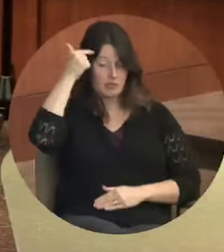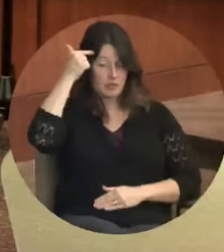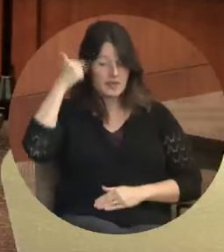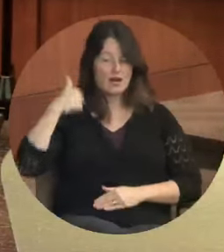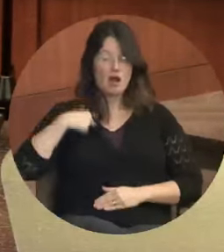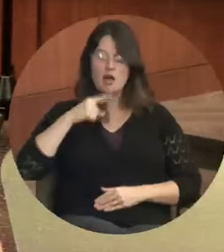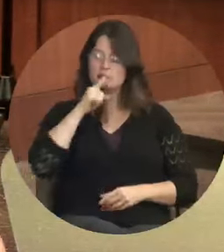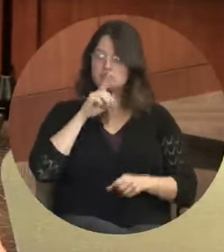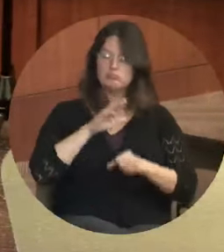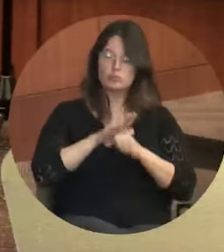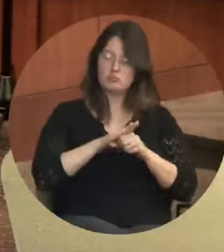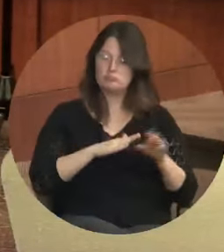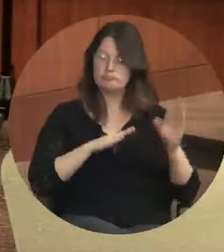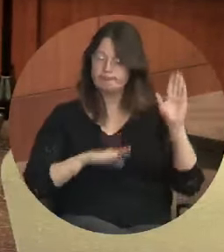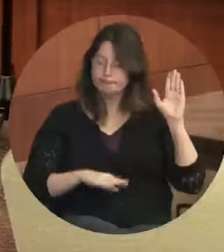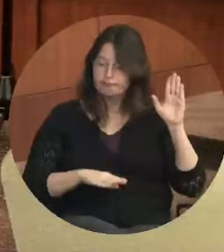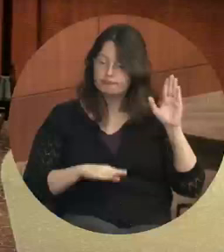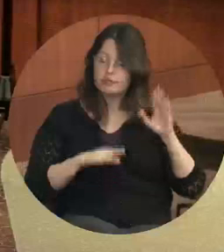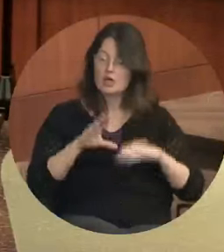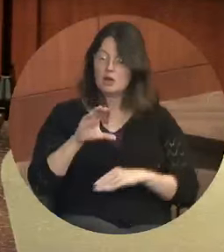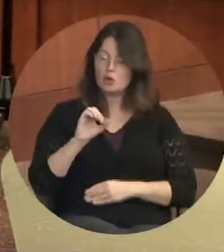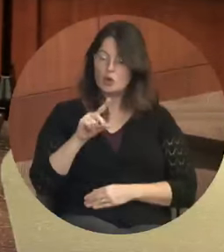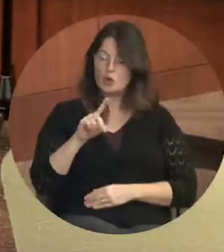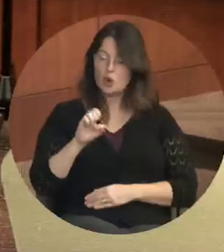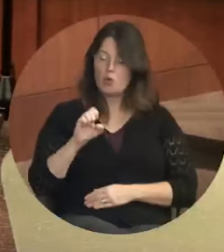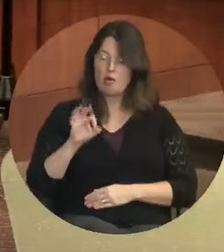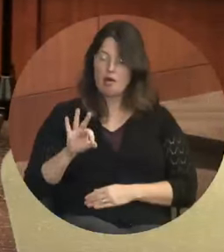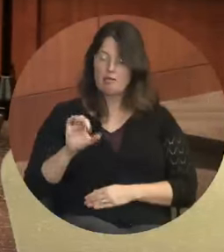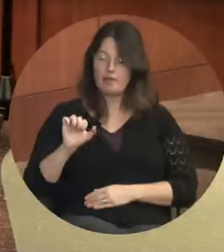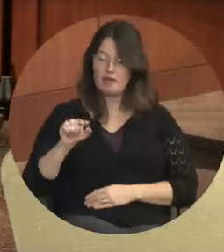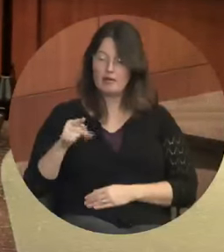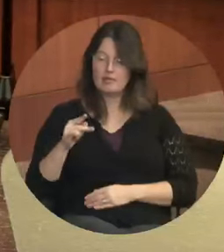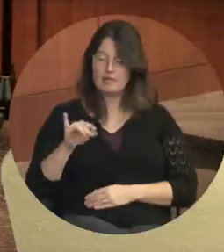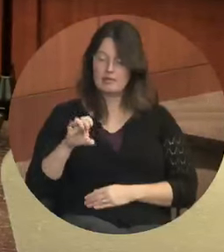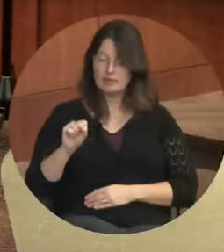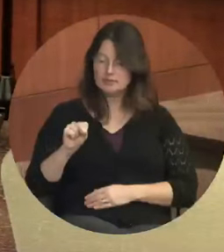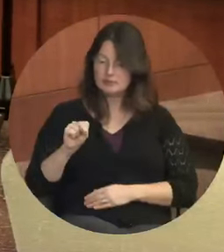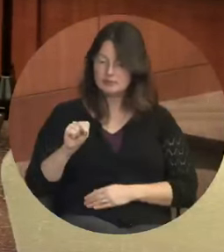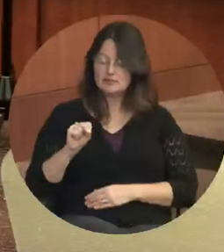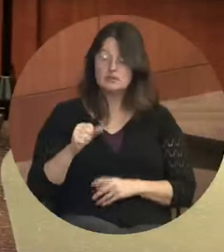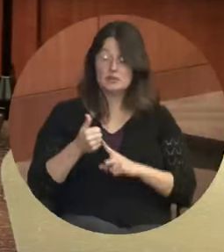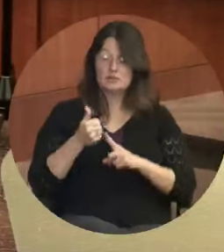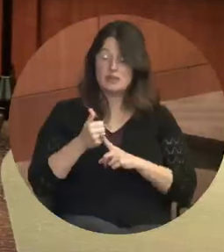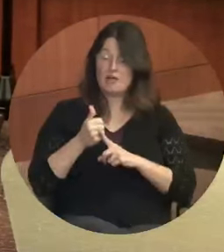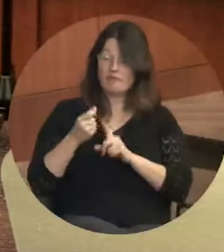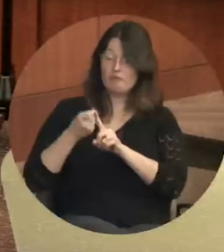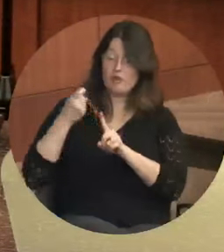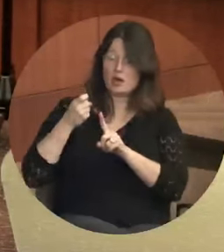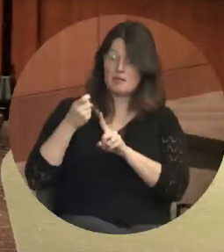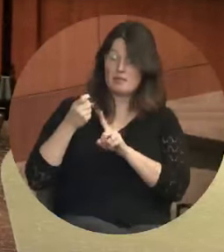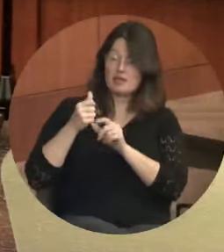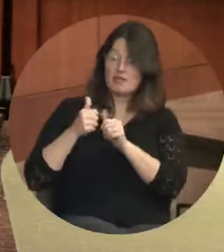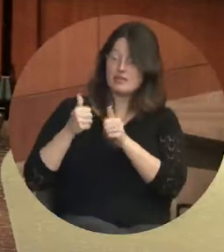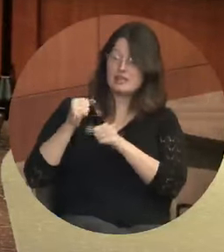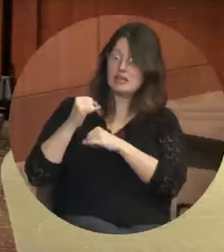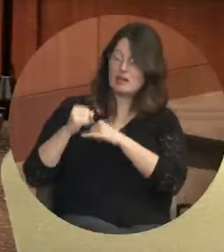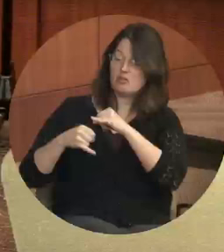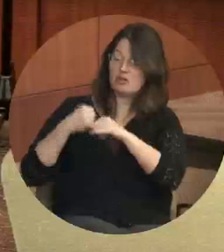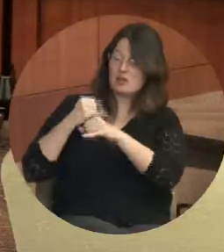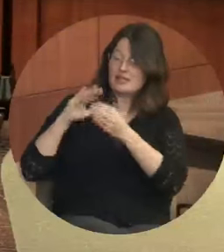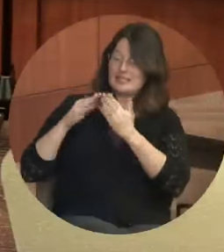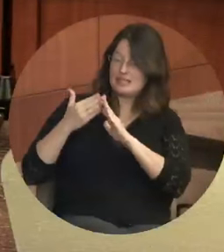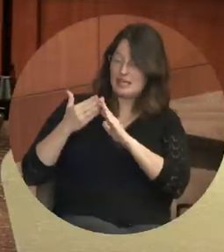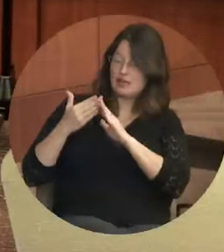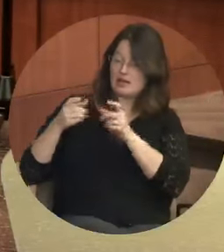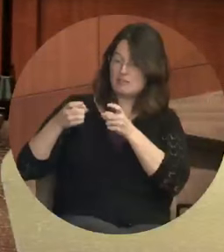by a code of ethics that's administered by the International City Managers Association. The fourth tenet